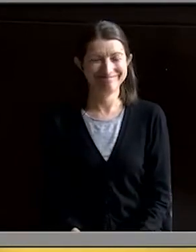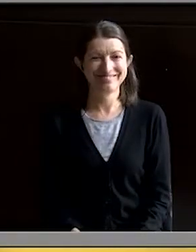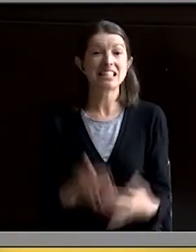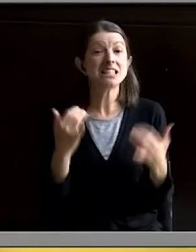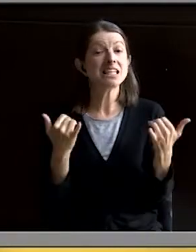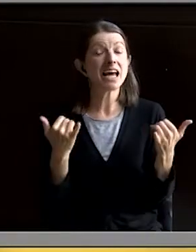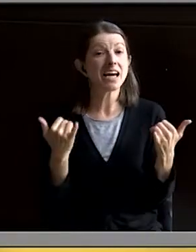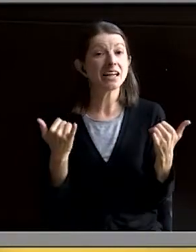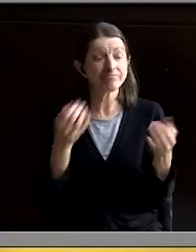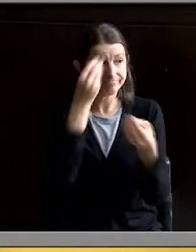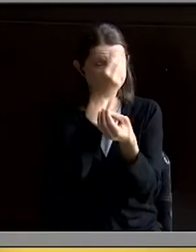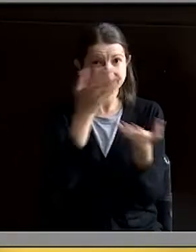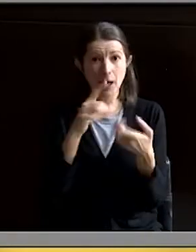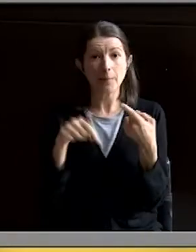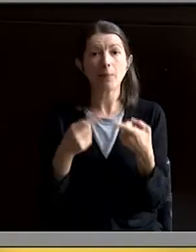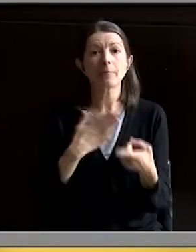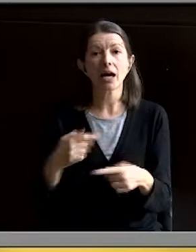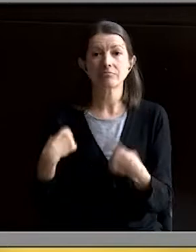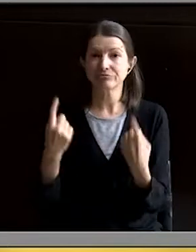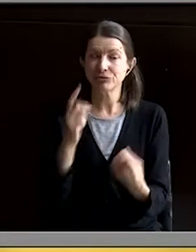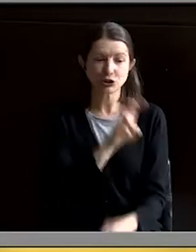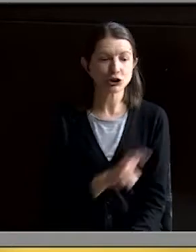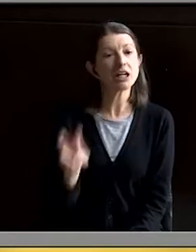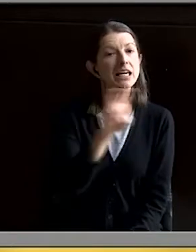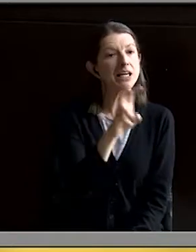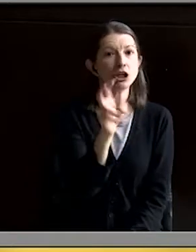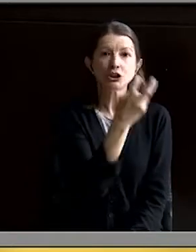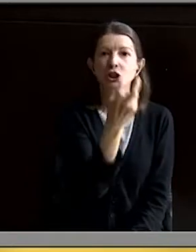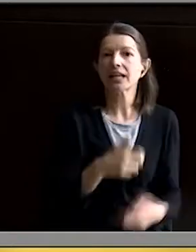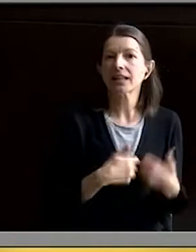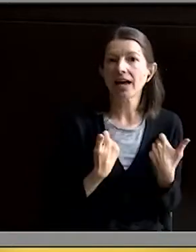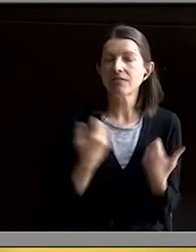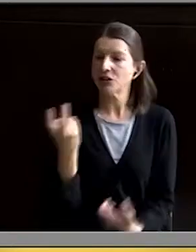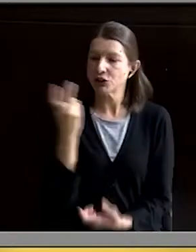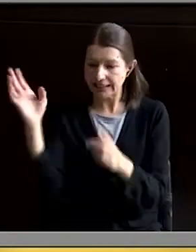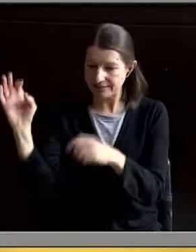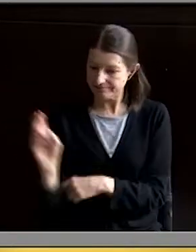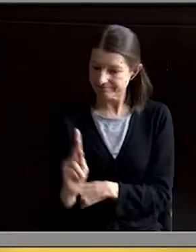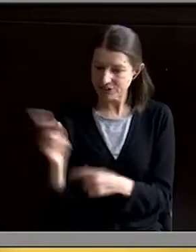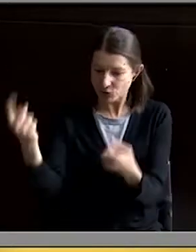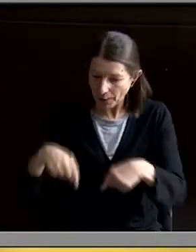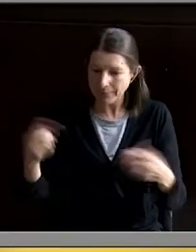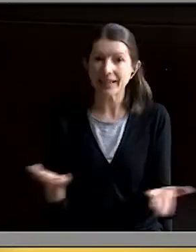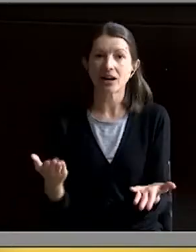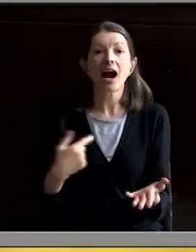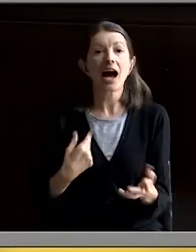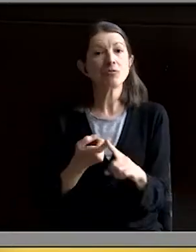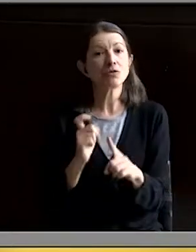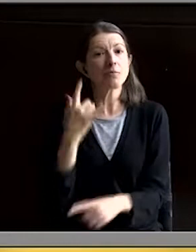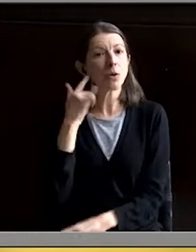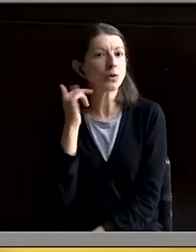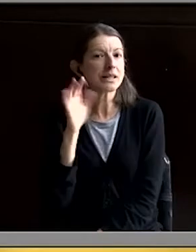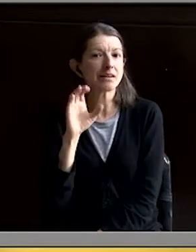Today, I want to talk with you all about my journey. Both my journey in life and my journey to UW. I'm originally from Golden, Colorado,